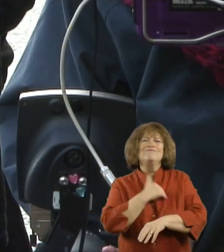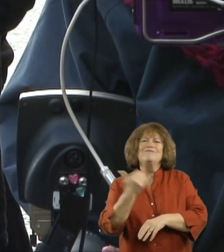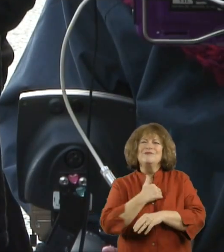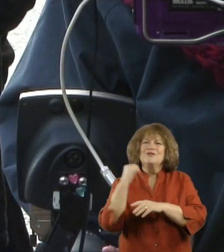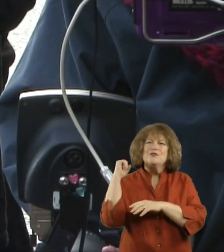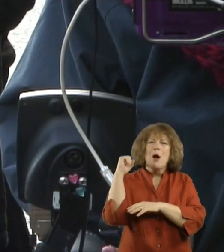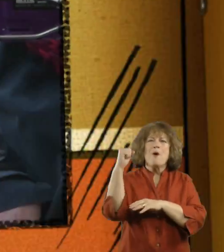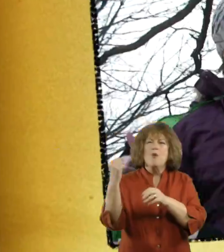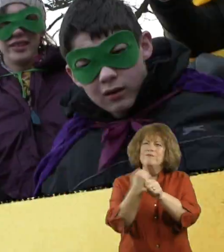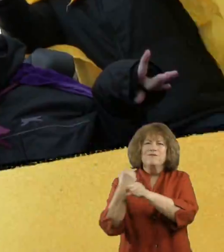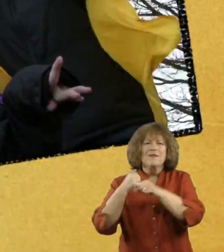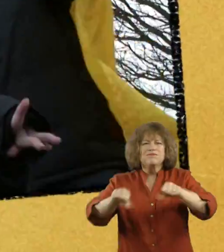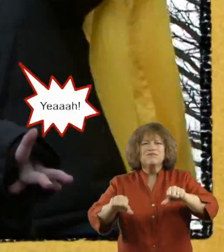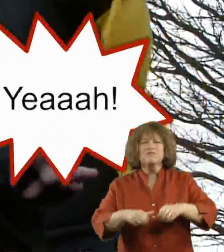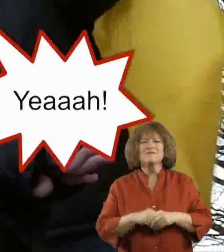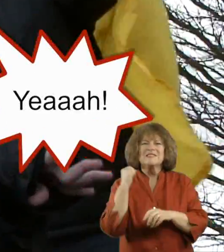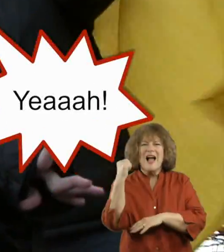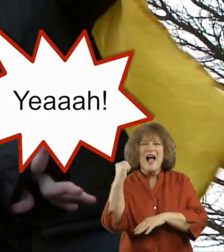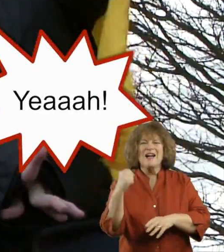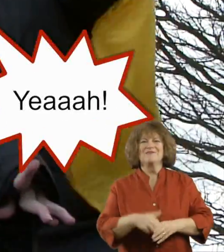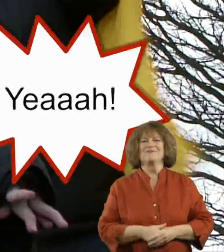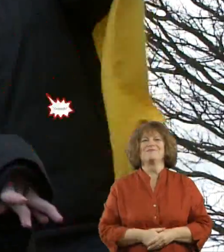fix things like this. Yeah.